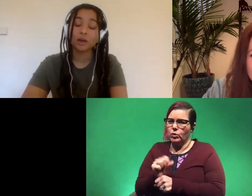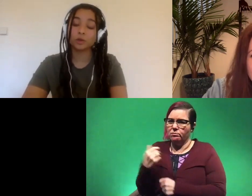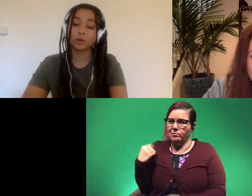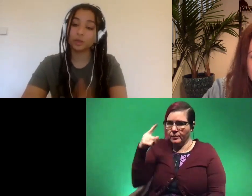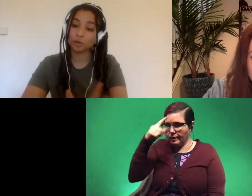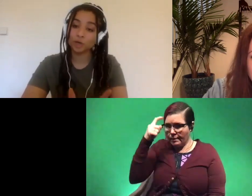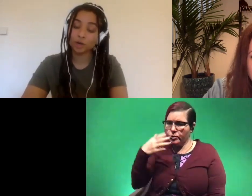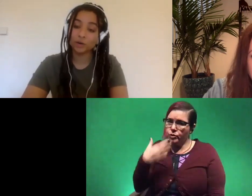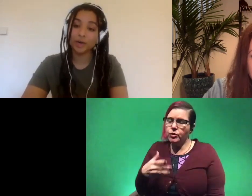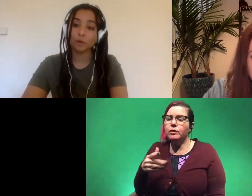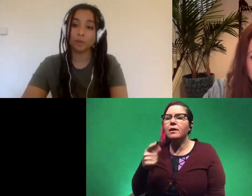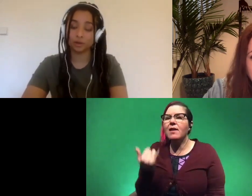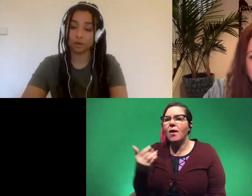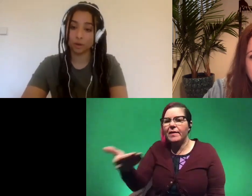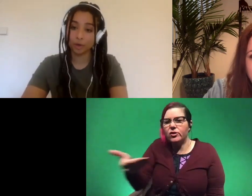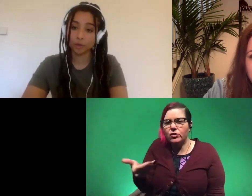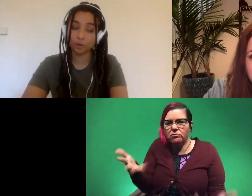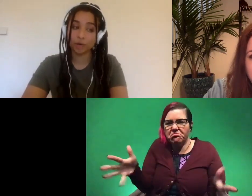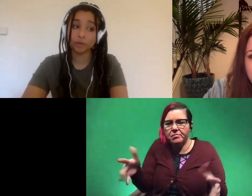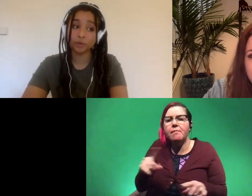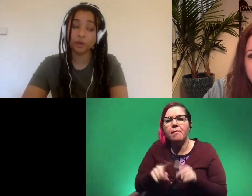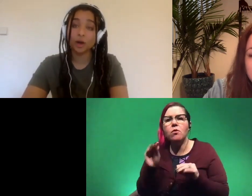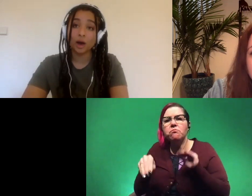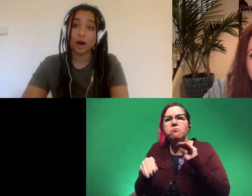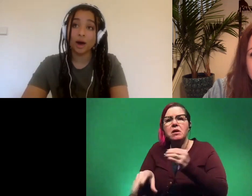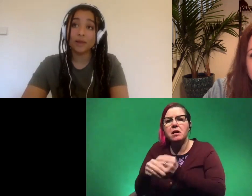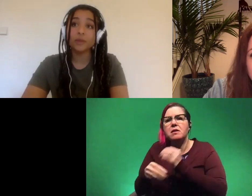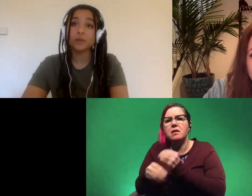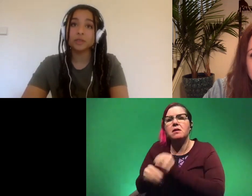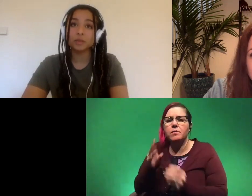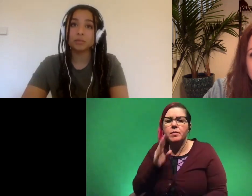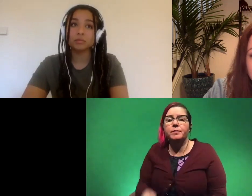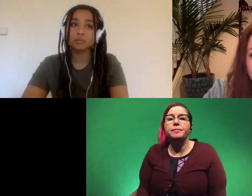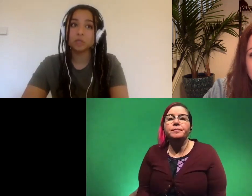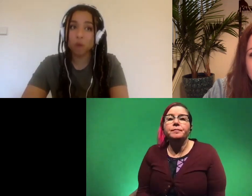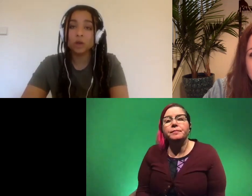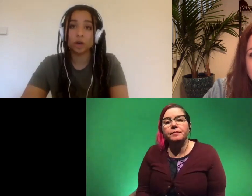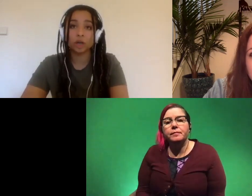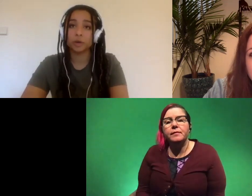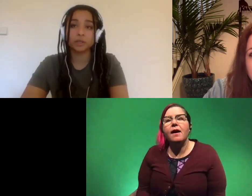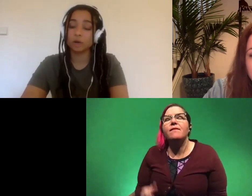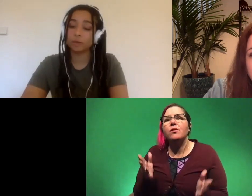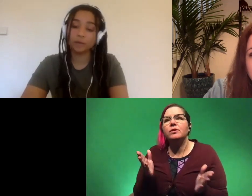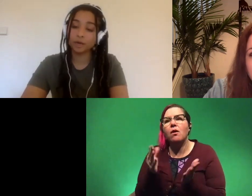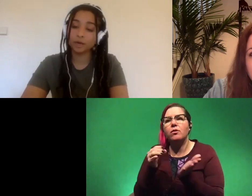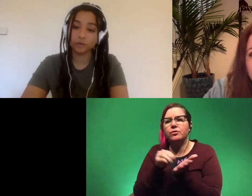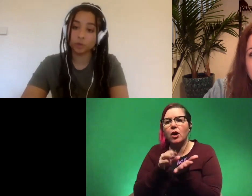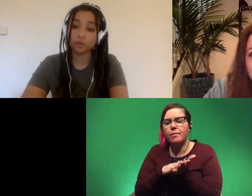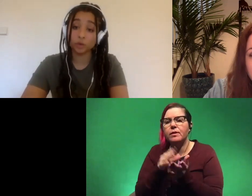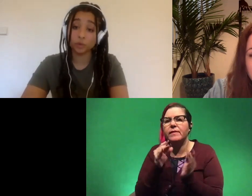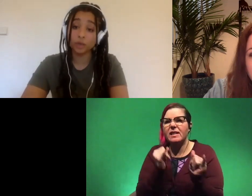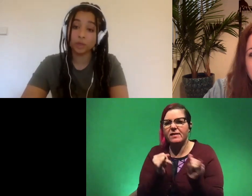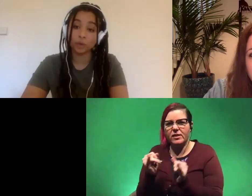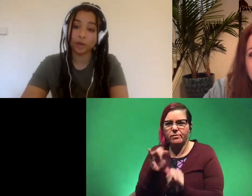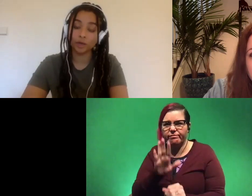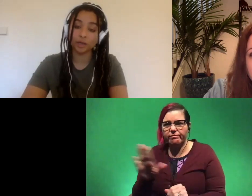there's only the introduction on right now but the other parts will be up soon uh and then there's some smaller documentaries that are made by individuals that